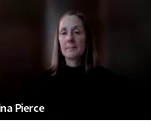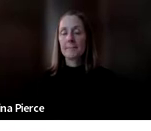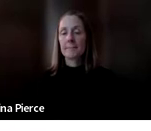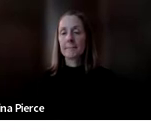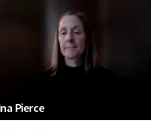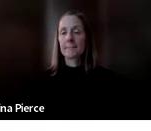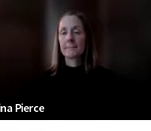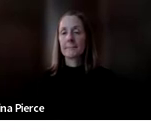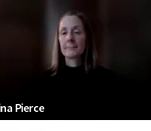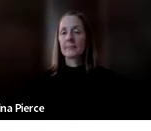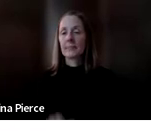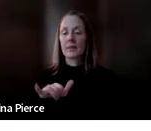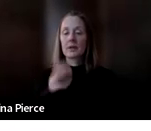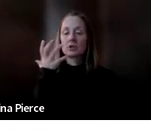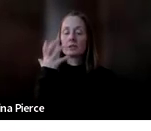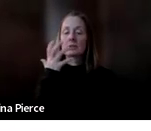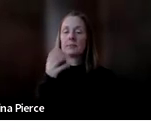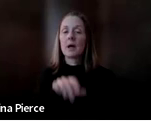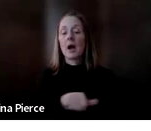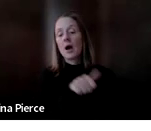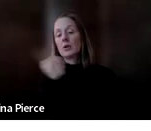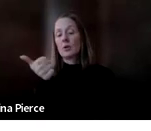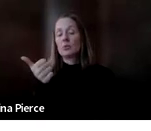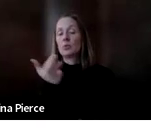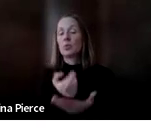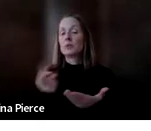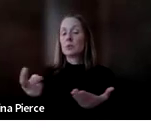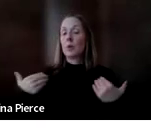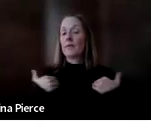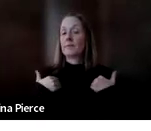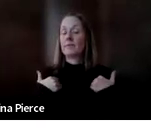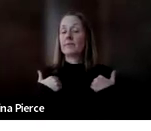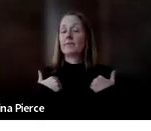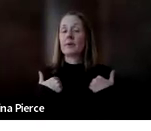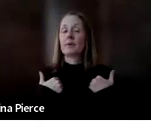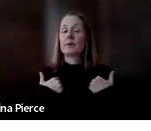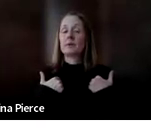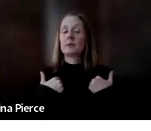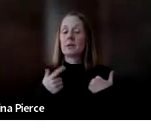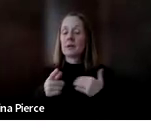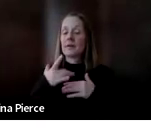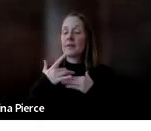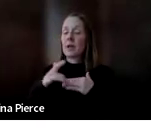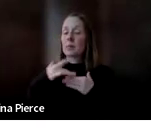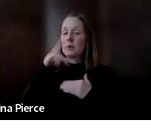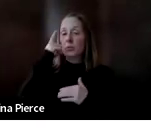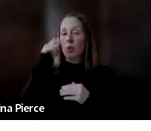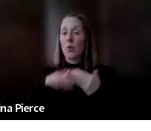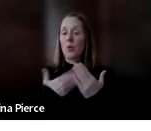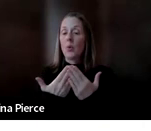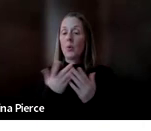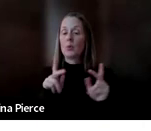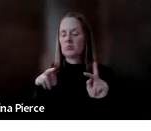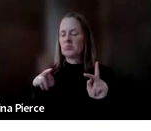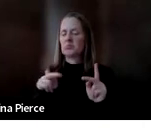All right. The other resource we have through our website, and this is available to everyone is we do have online